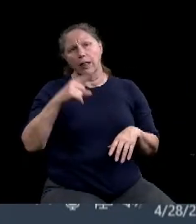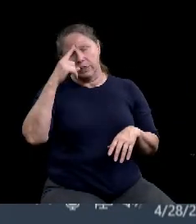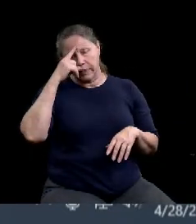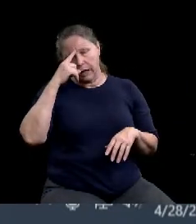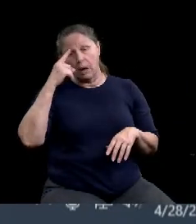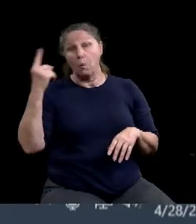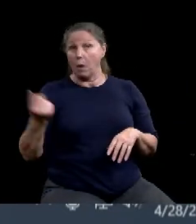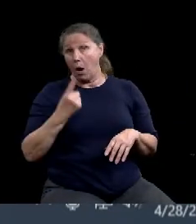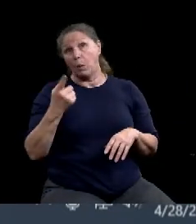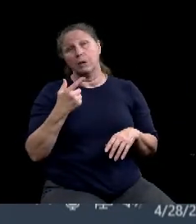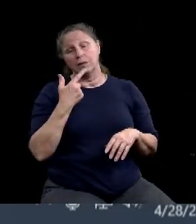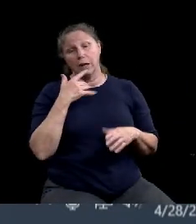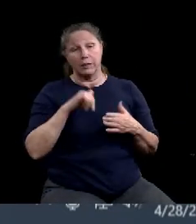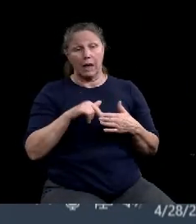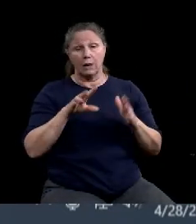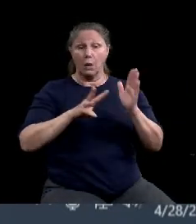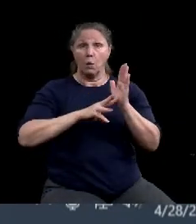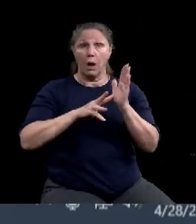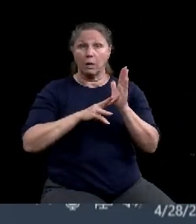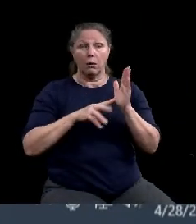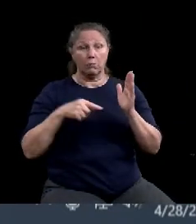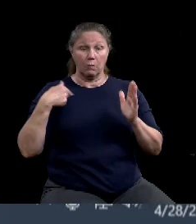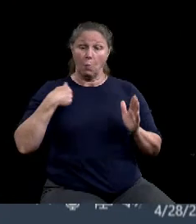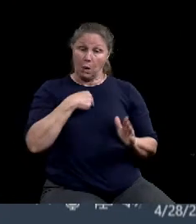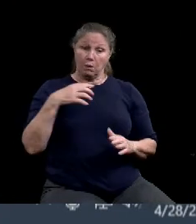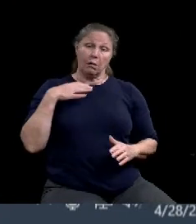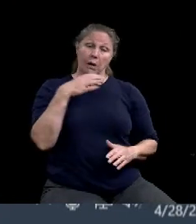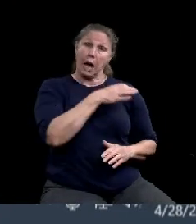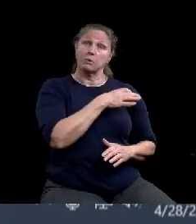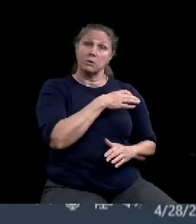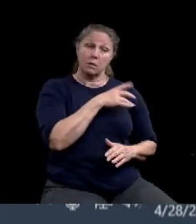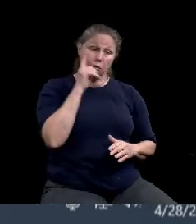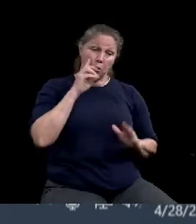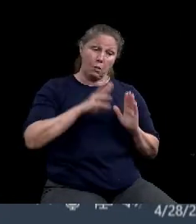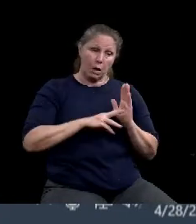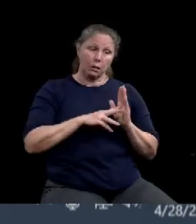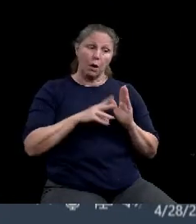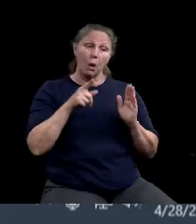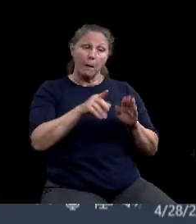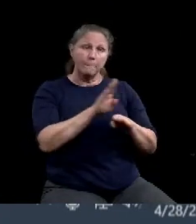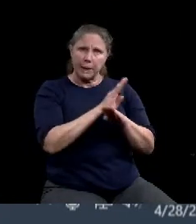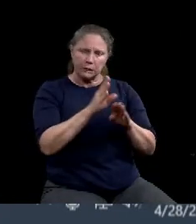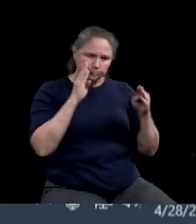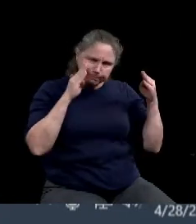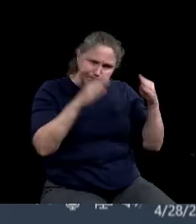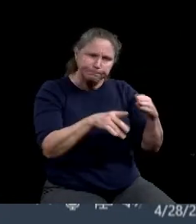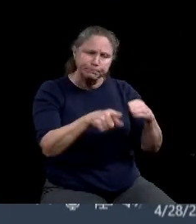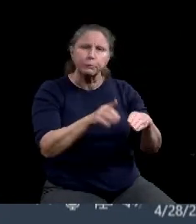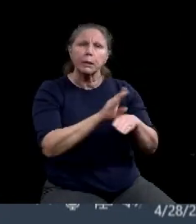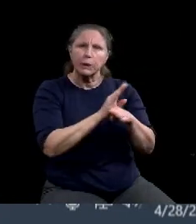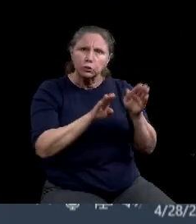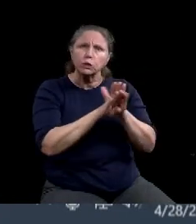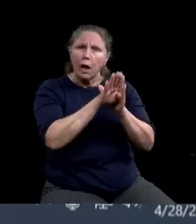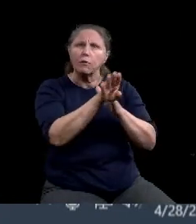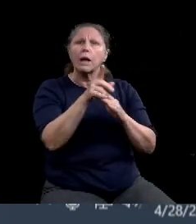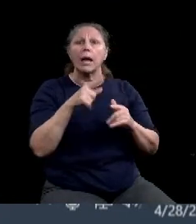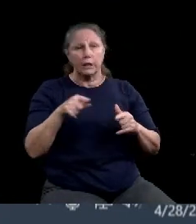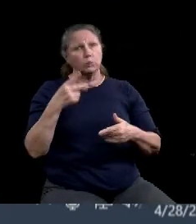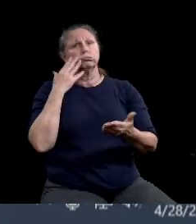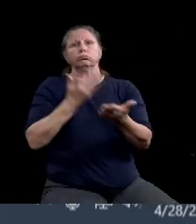and we're putting that to work, uh, that, that into action right now. Um, and one person I would say is, is council member Holmes